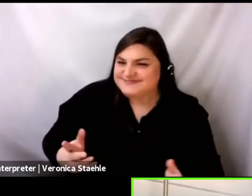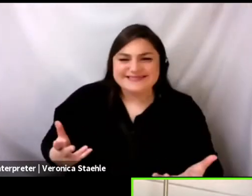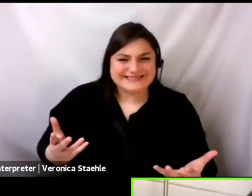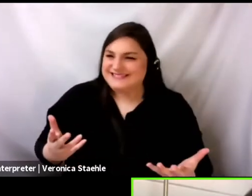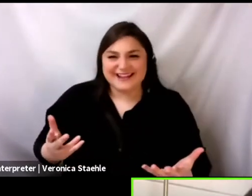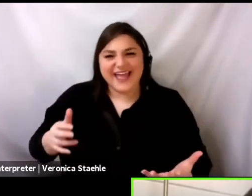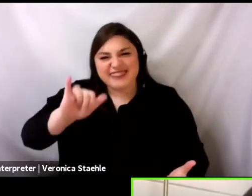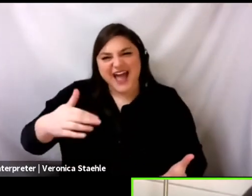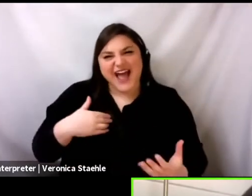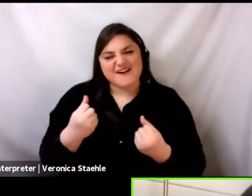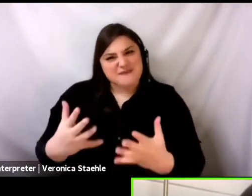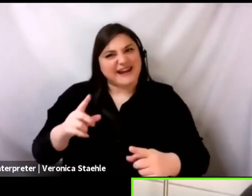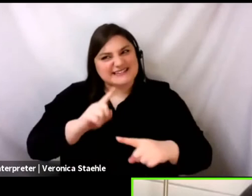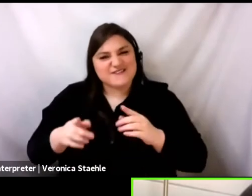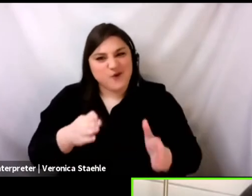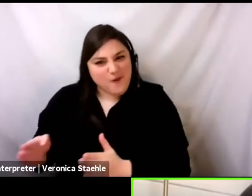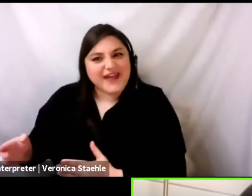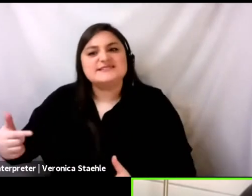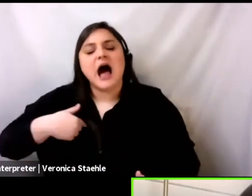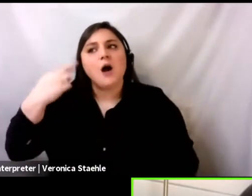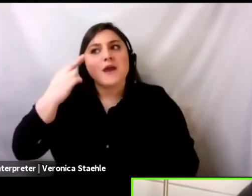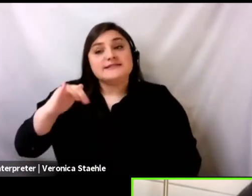I was just like, wow, I'm thinking too rigidly about consent, maybe.